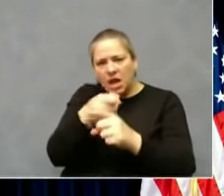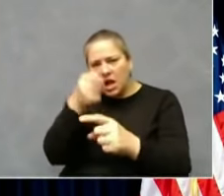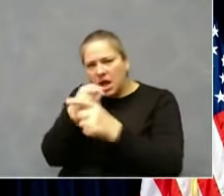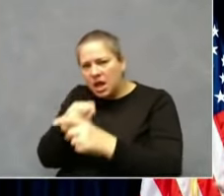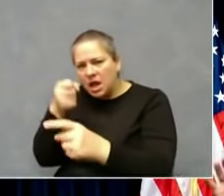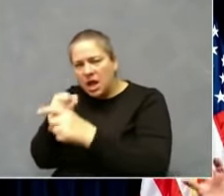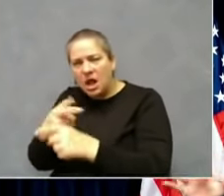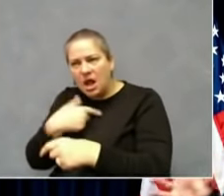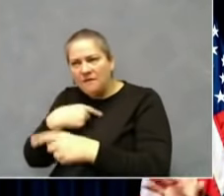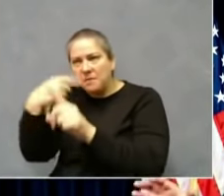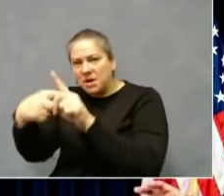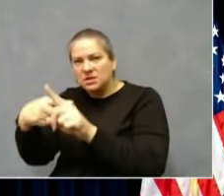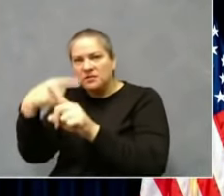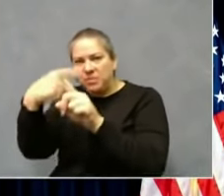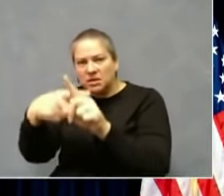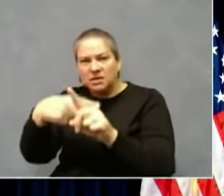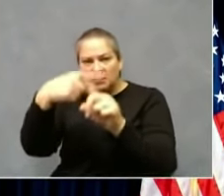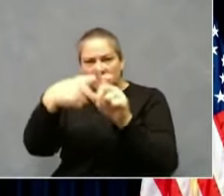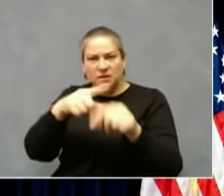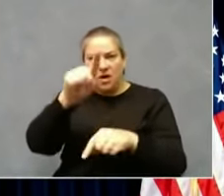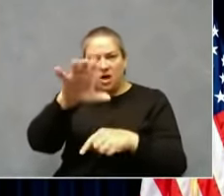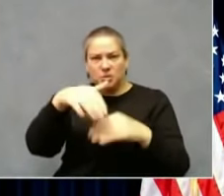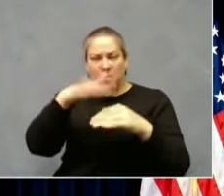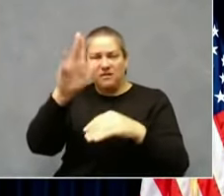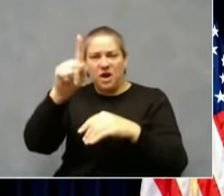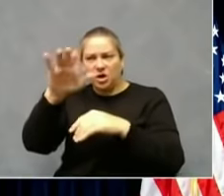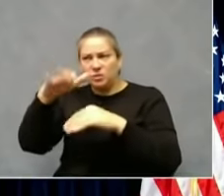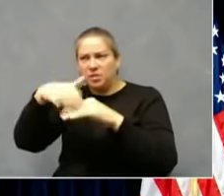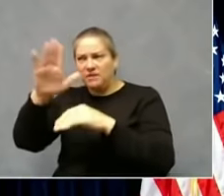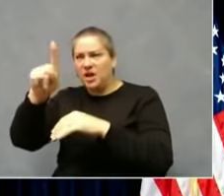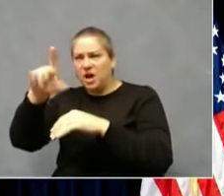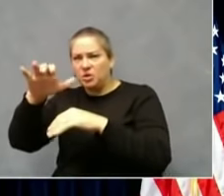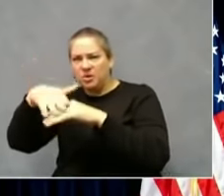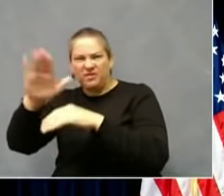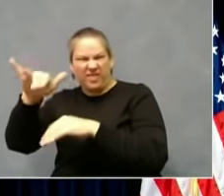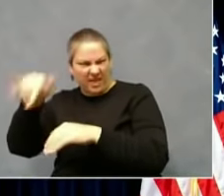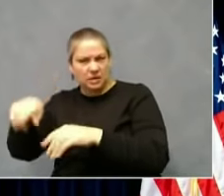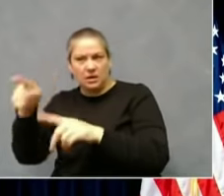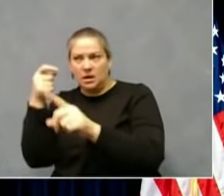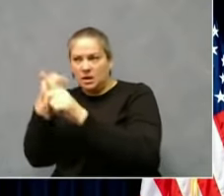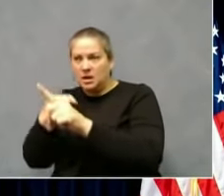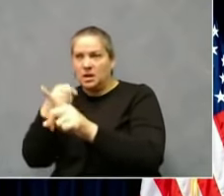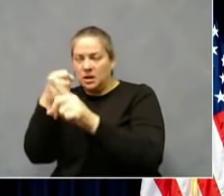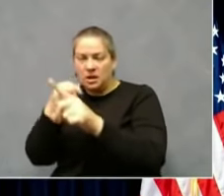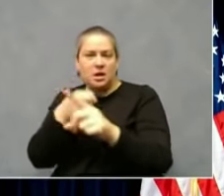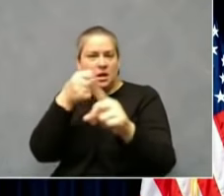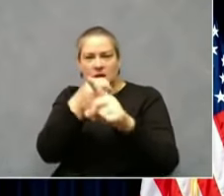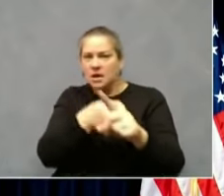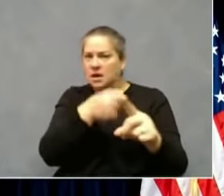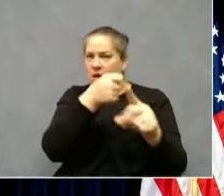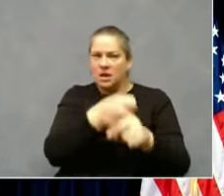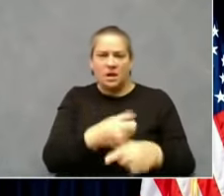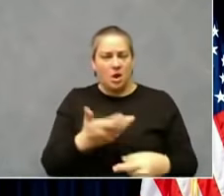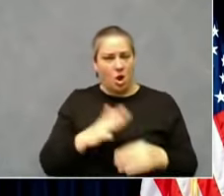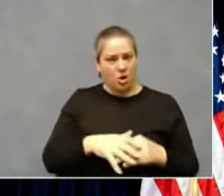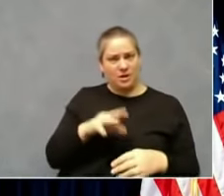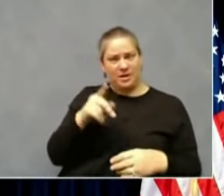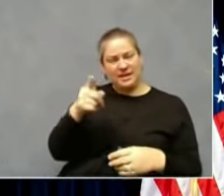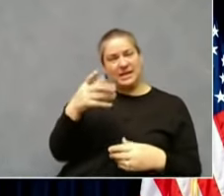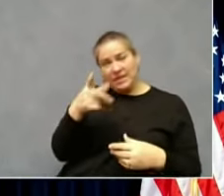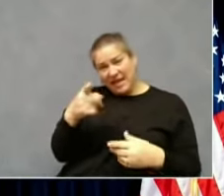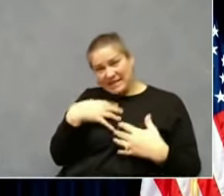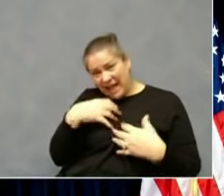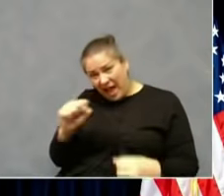on on the days where there's the full reporting and the labs have been open the day before. Those are healthcare workers, too.